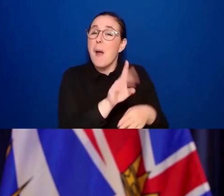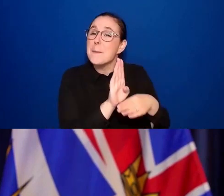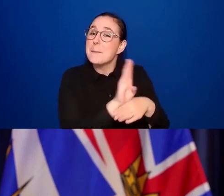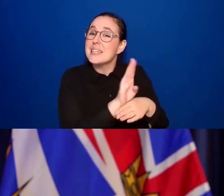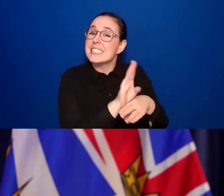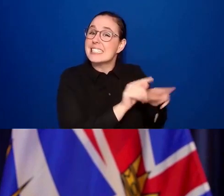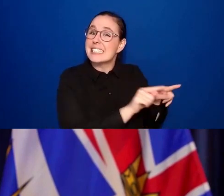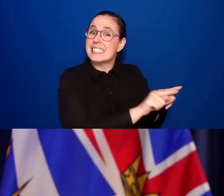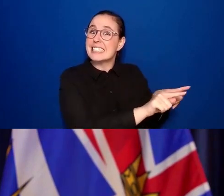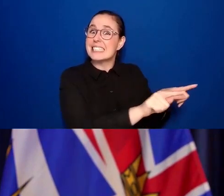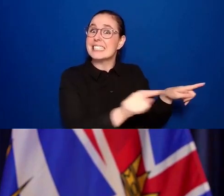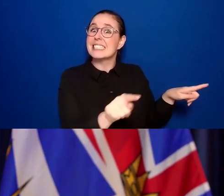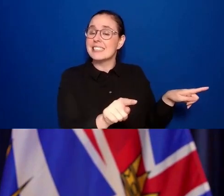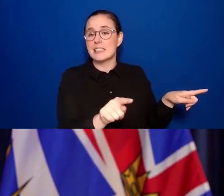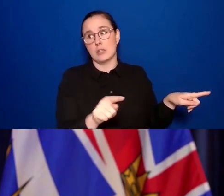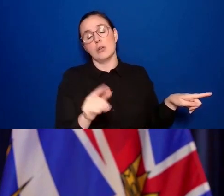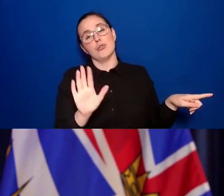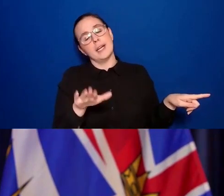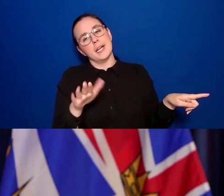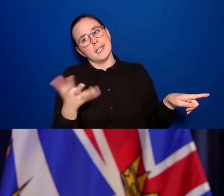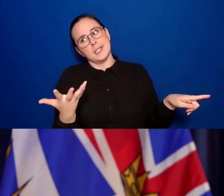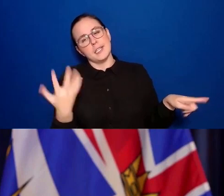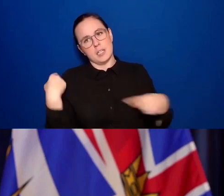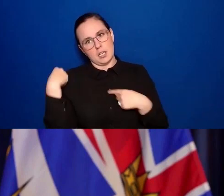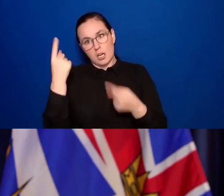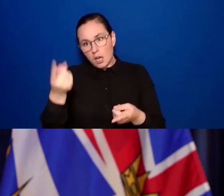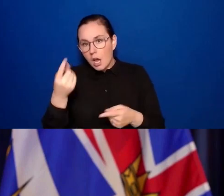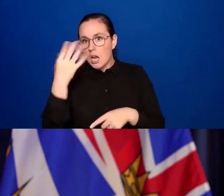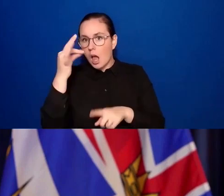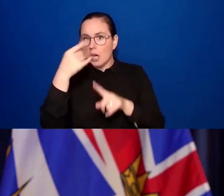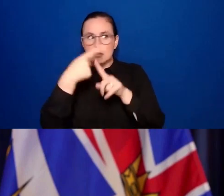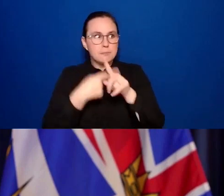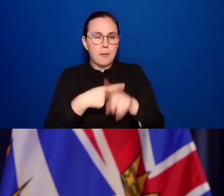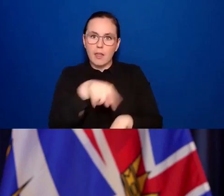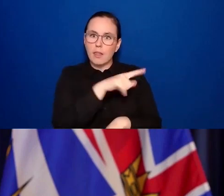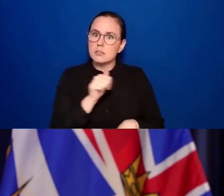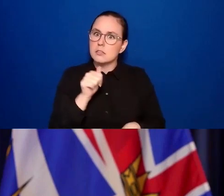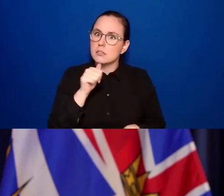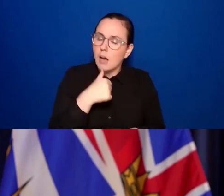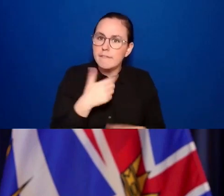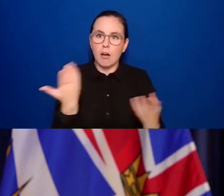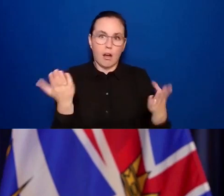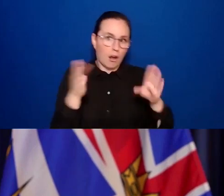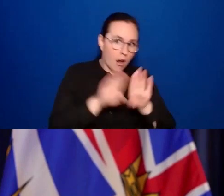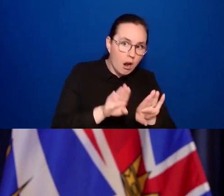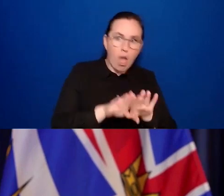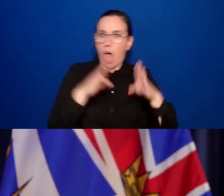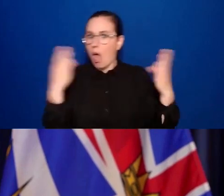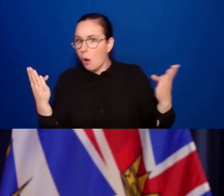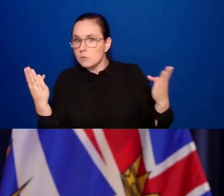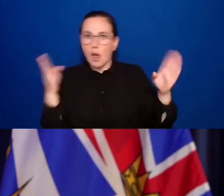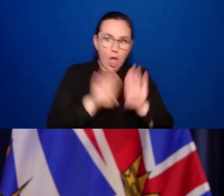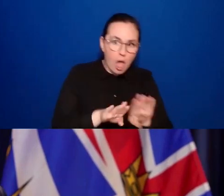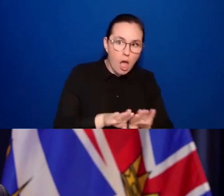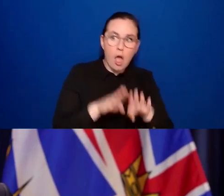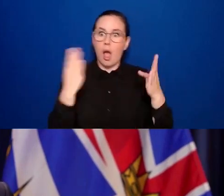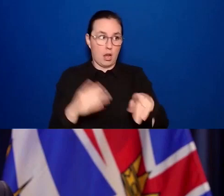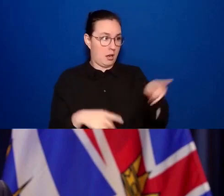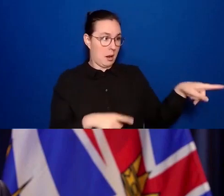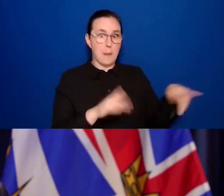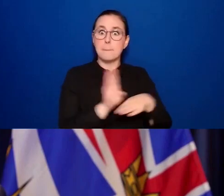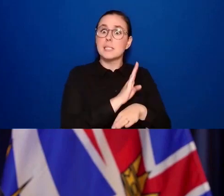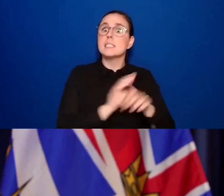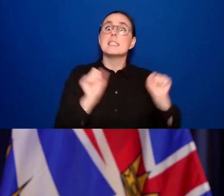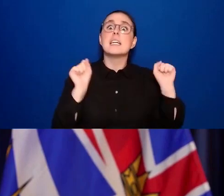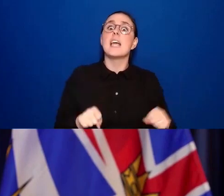shutdowns and public health orders can now confidently say to their patrons who have been double vaccinated that they are